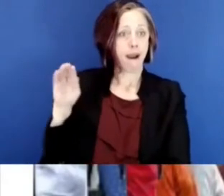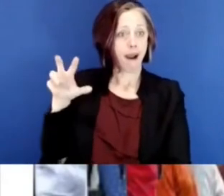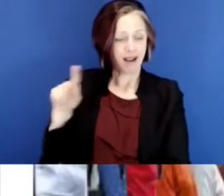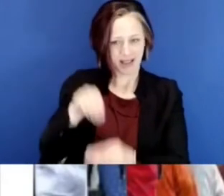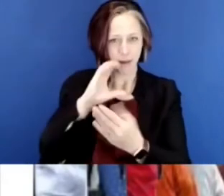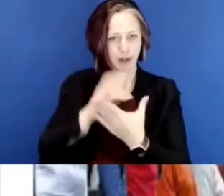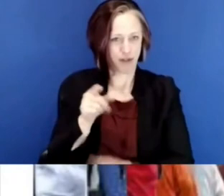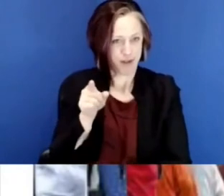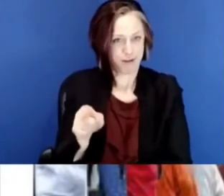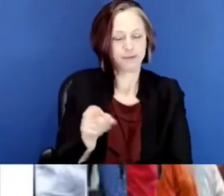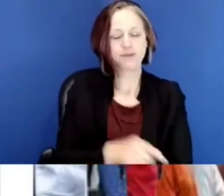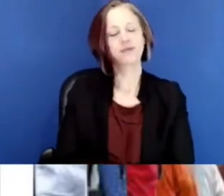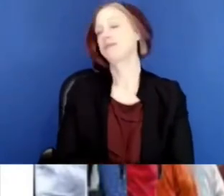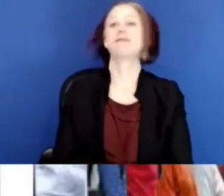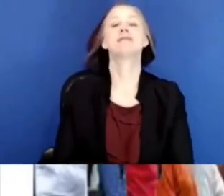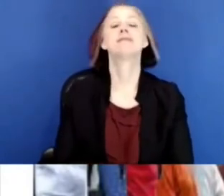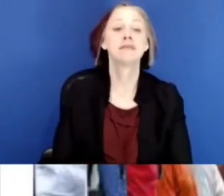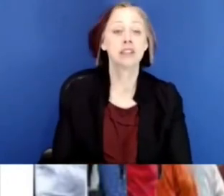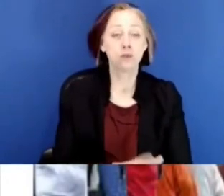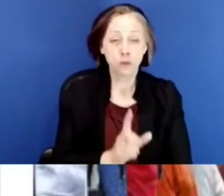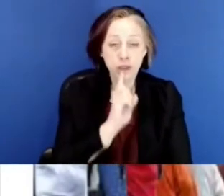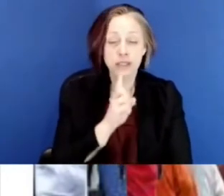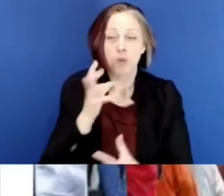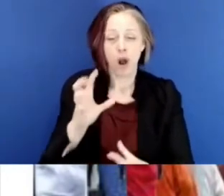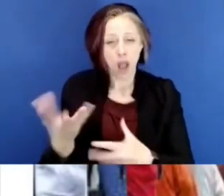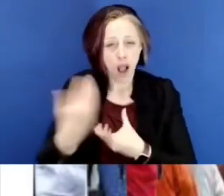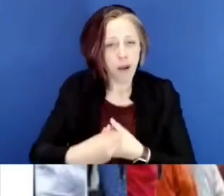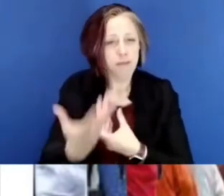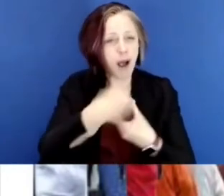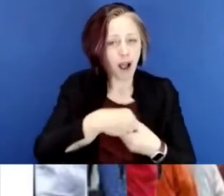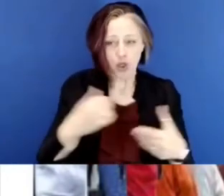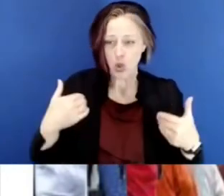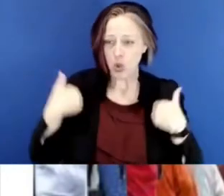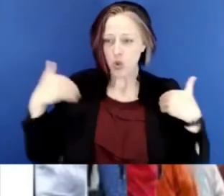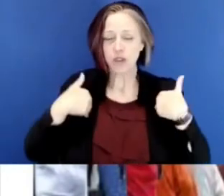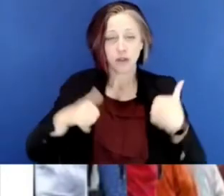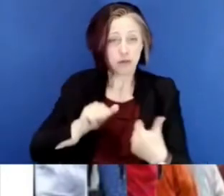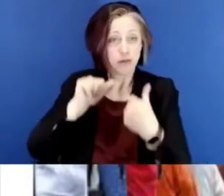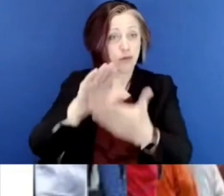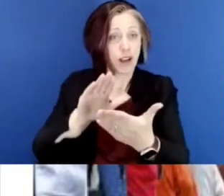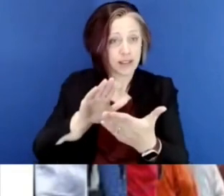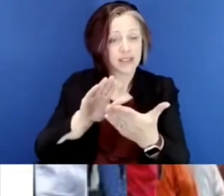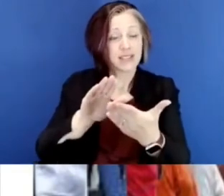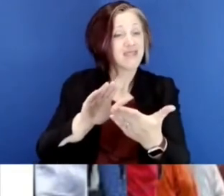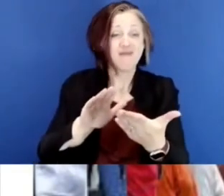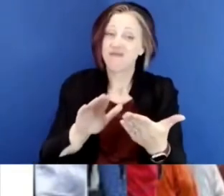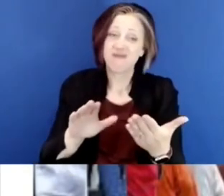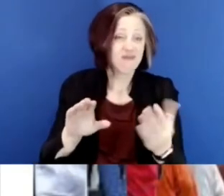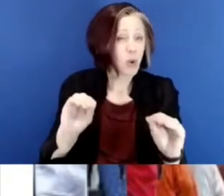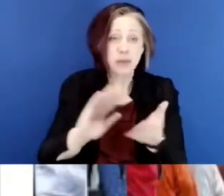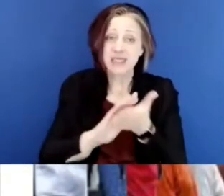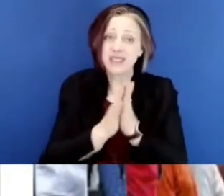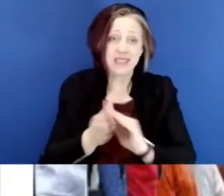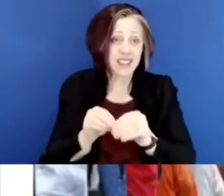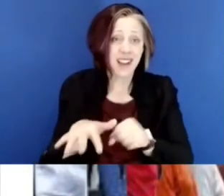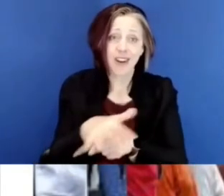line. it just, it was as far as the eye could see on the right. We had our youth engaged in sports activities with adults. One of